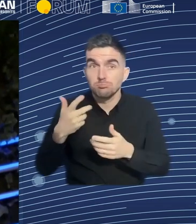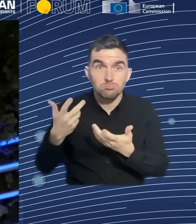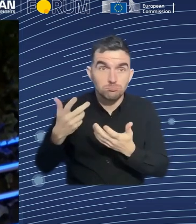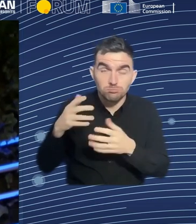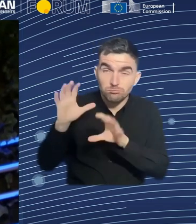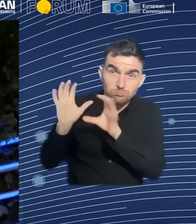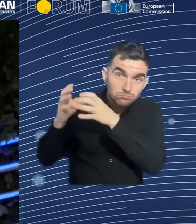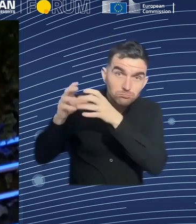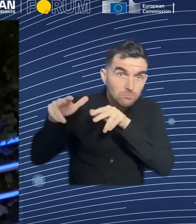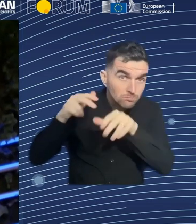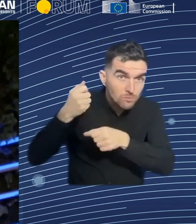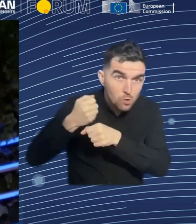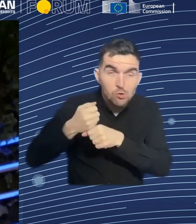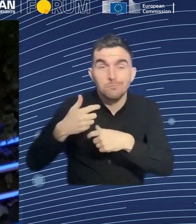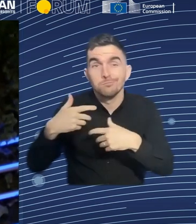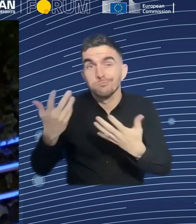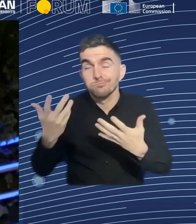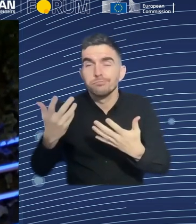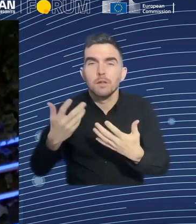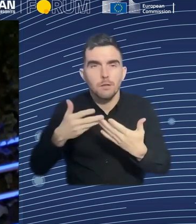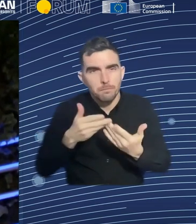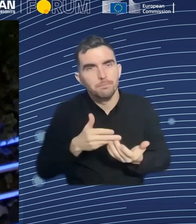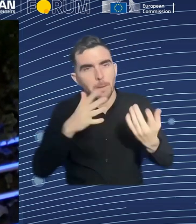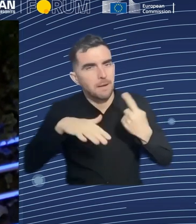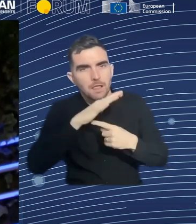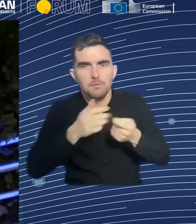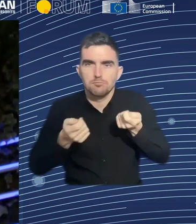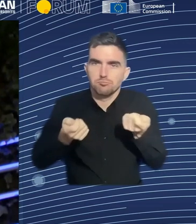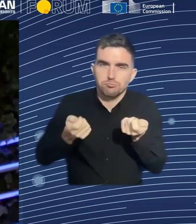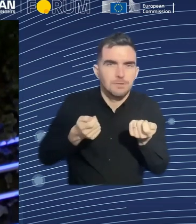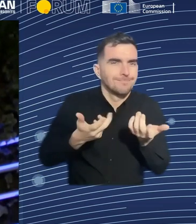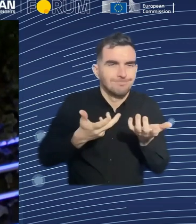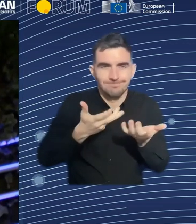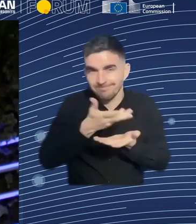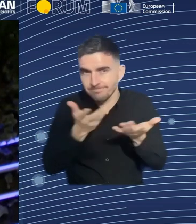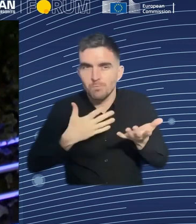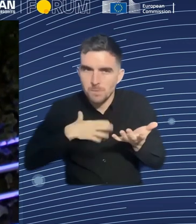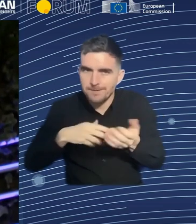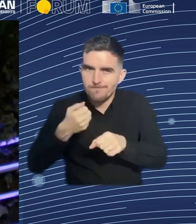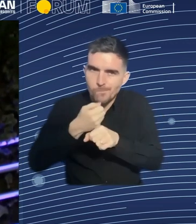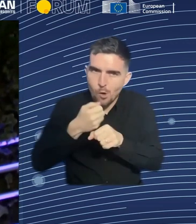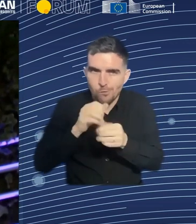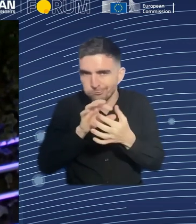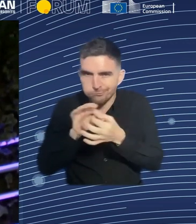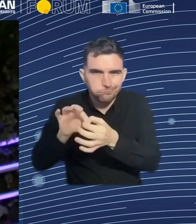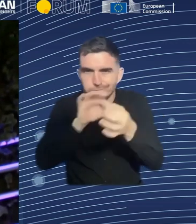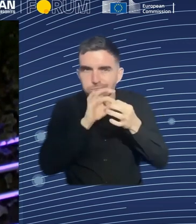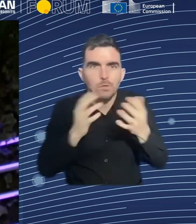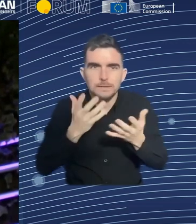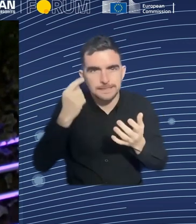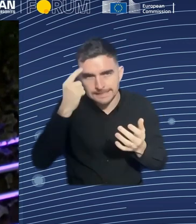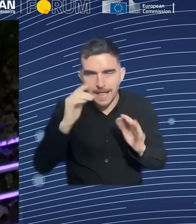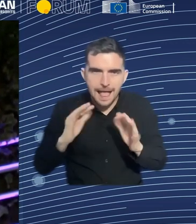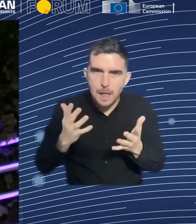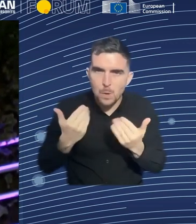and retrain during their work. When I started working, that wasn't the case, but increasingly I think that has evolved and